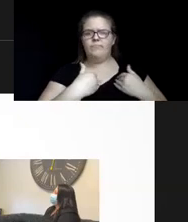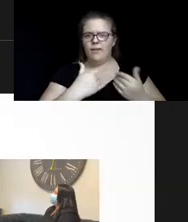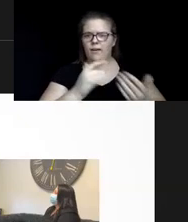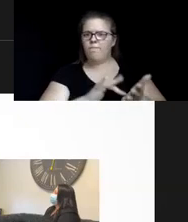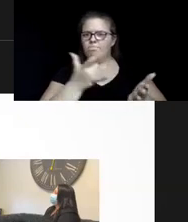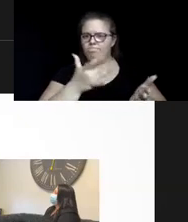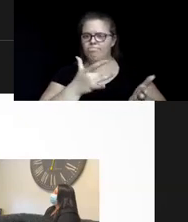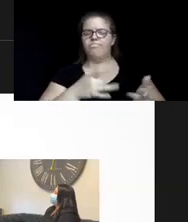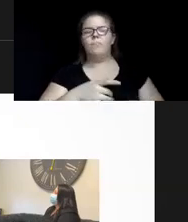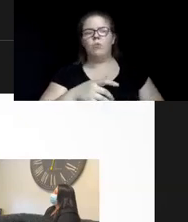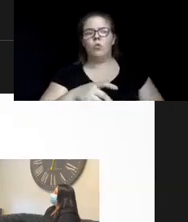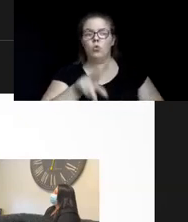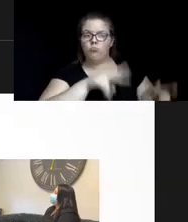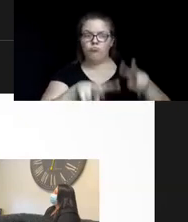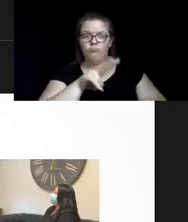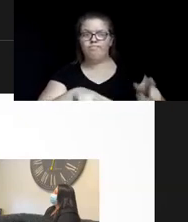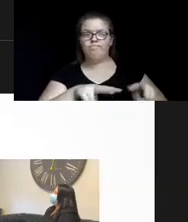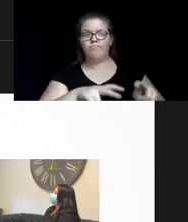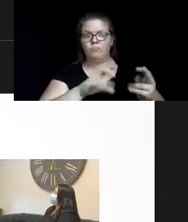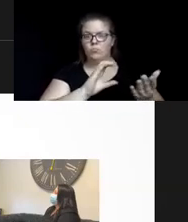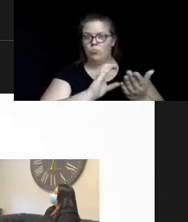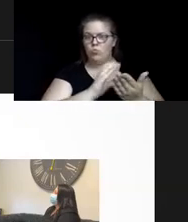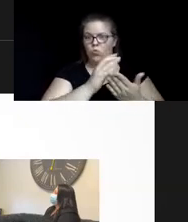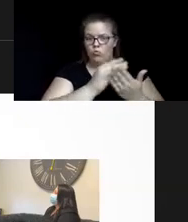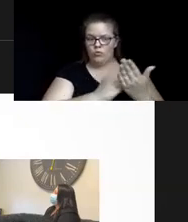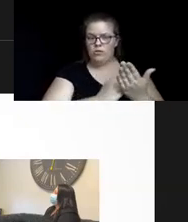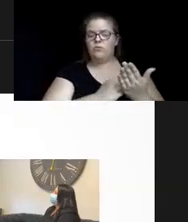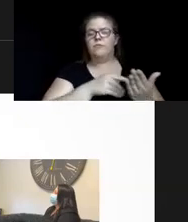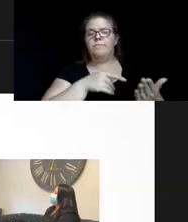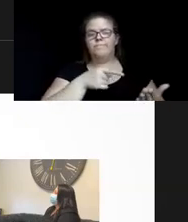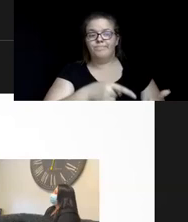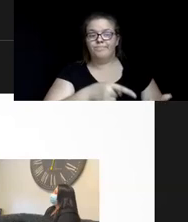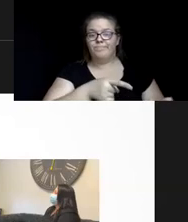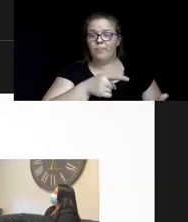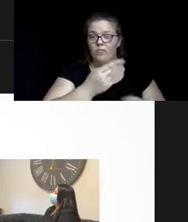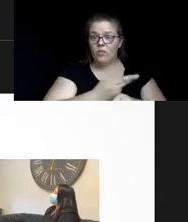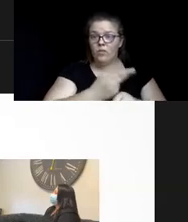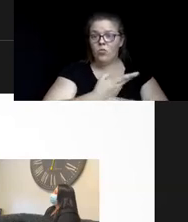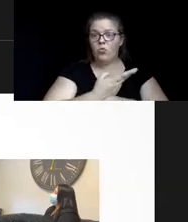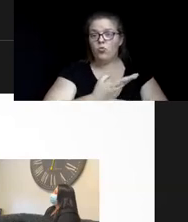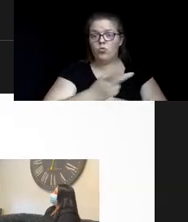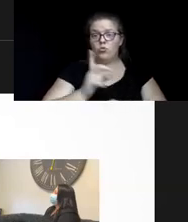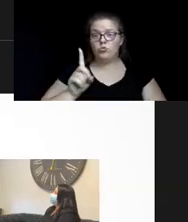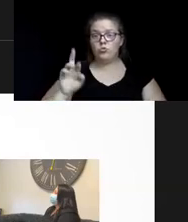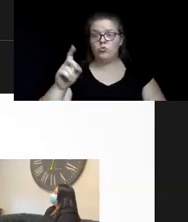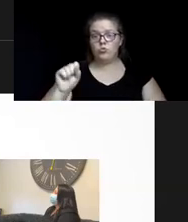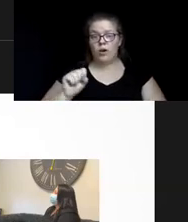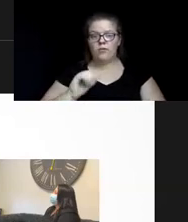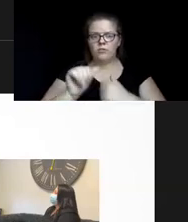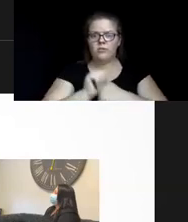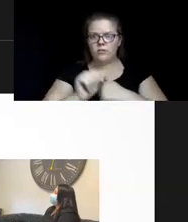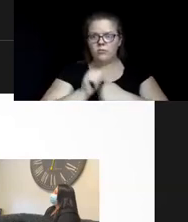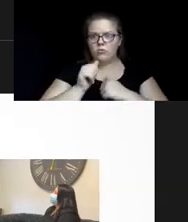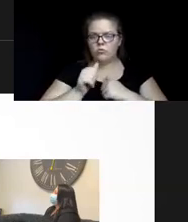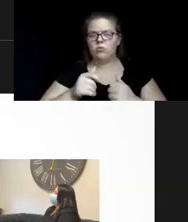criteria. The criteria is based on behavior. So are they using substances in a way that's hazardous? So are they trying